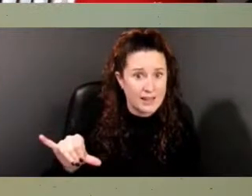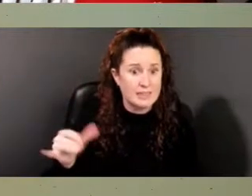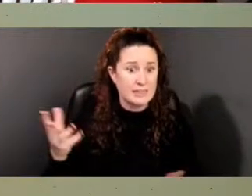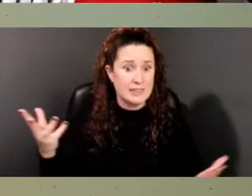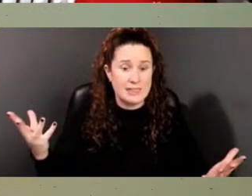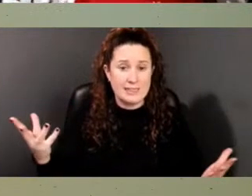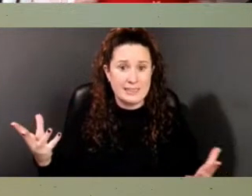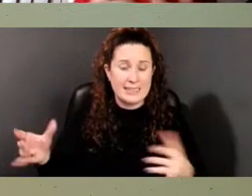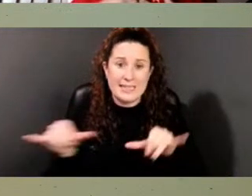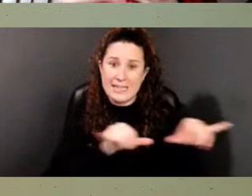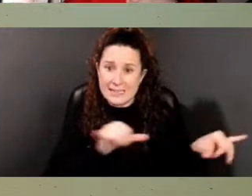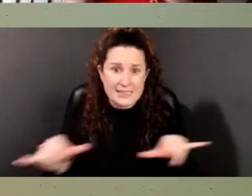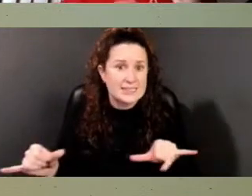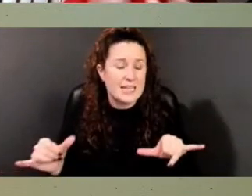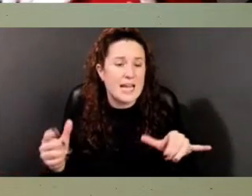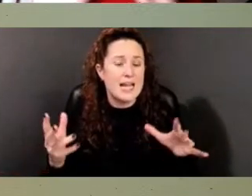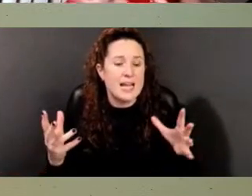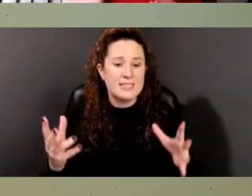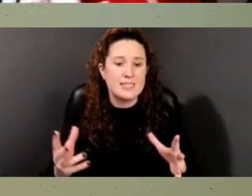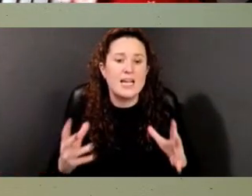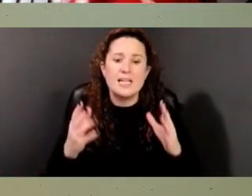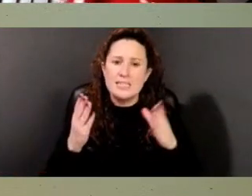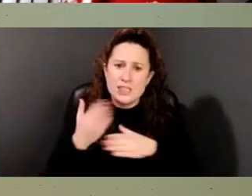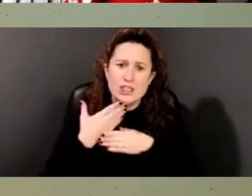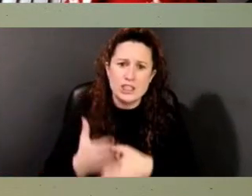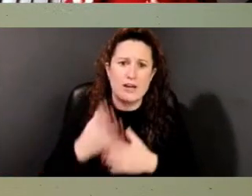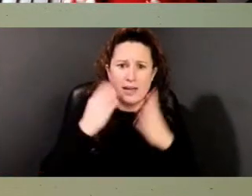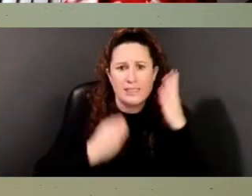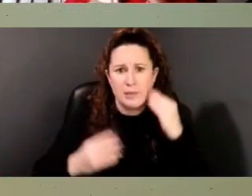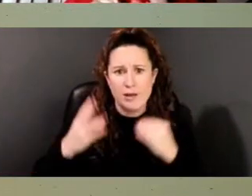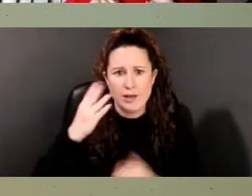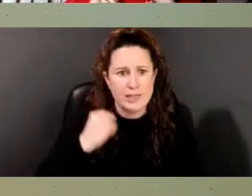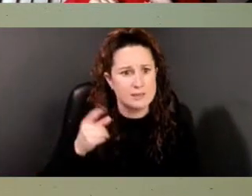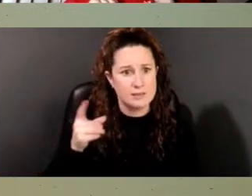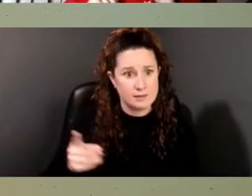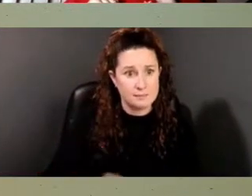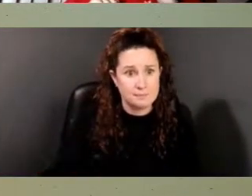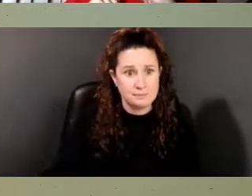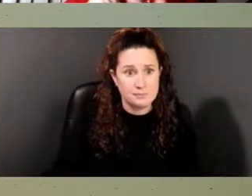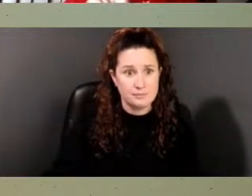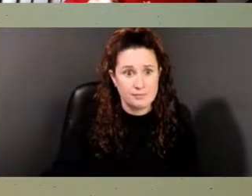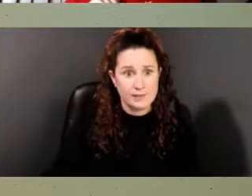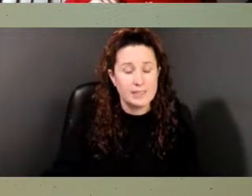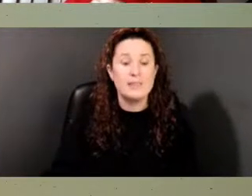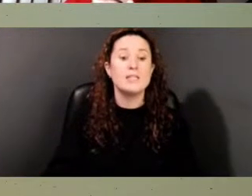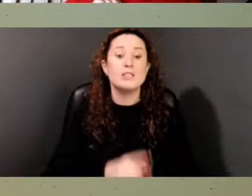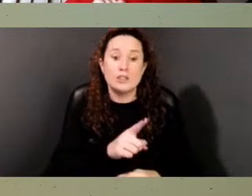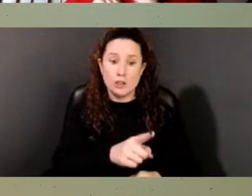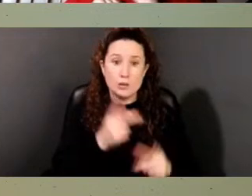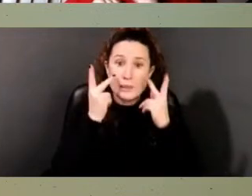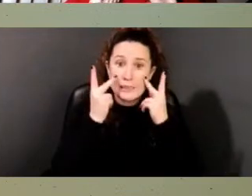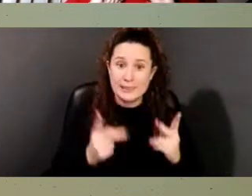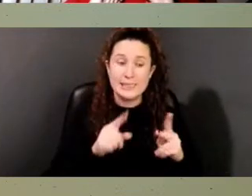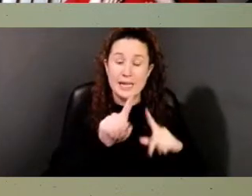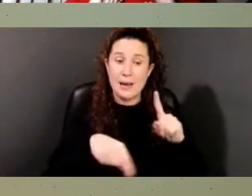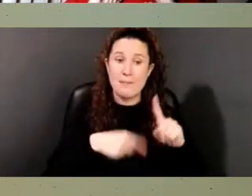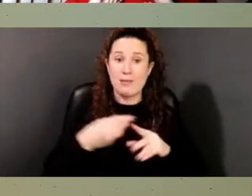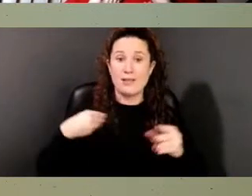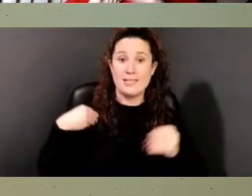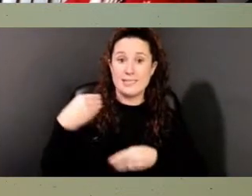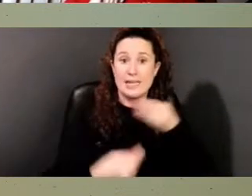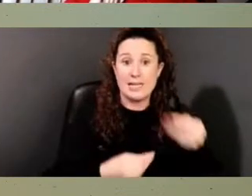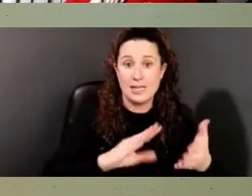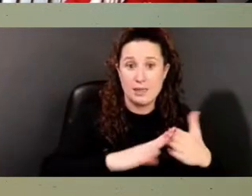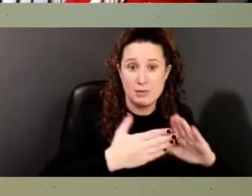created whites, right? So you can see on my screen here, um, there's an article about the Descendant community. There's a wonderful